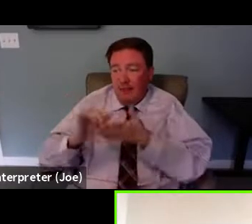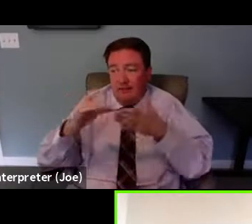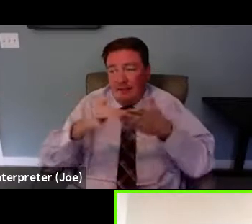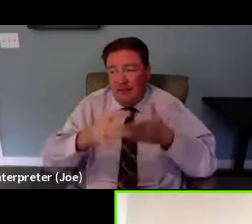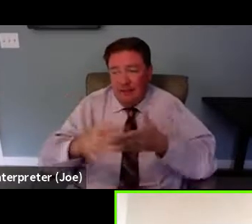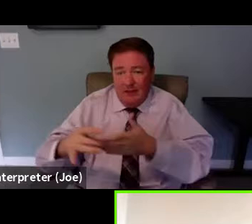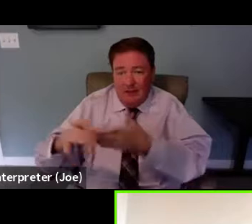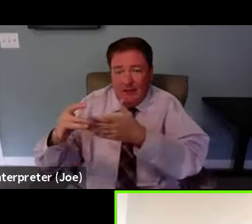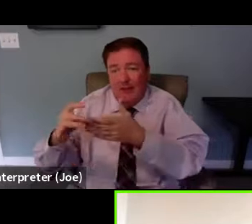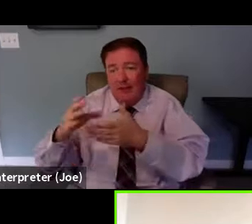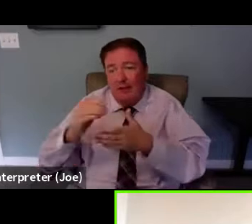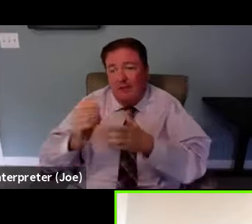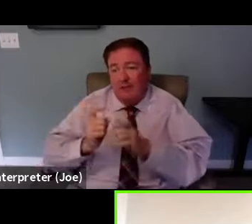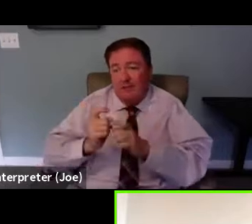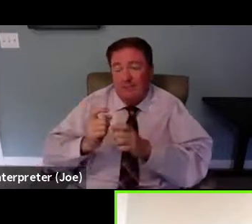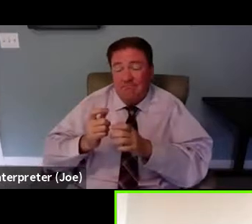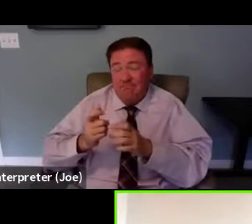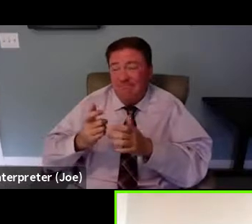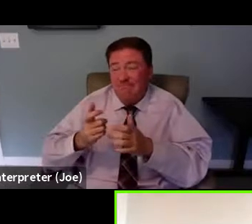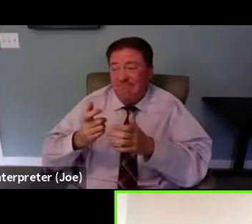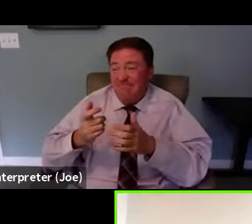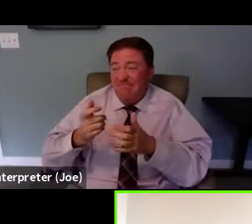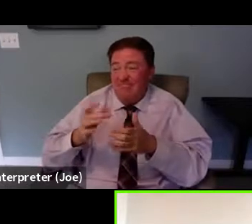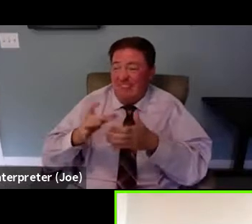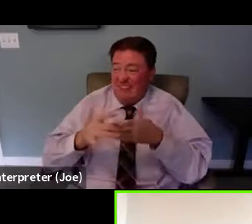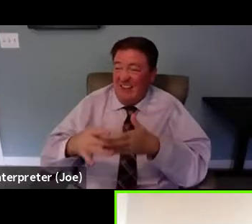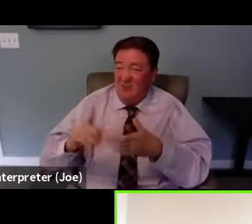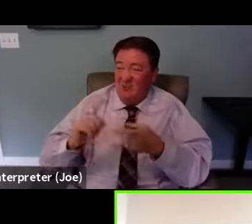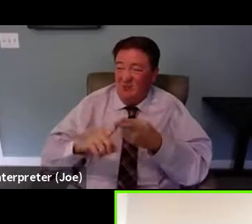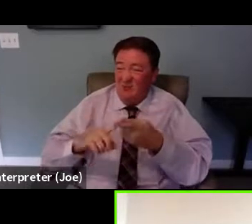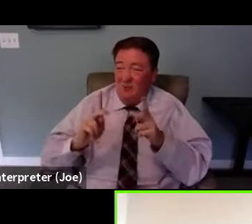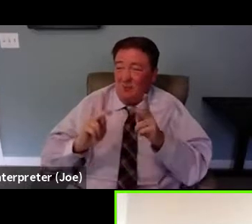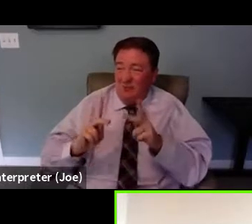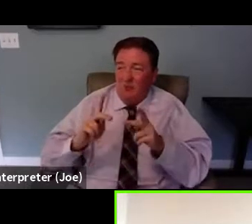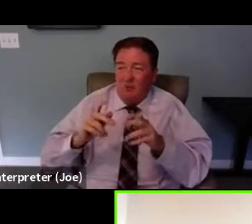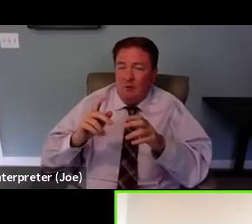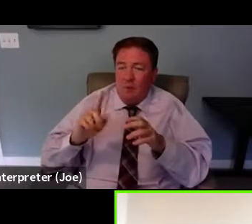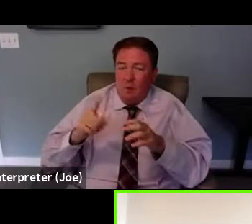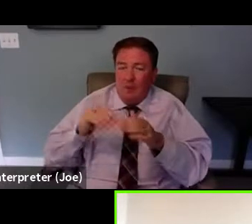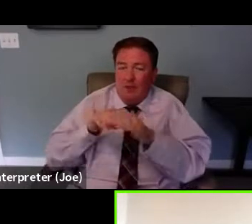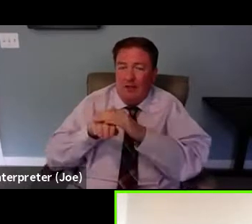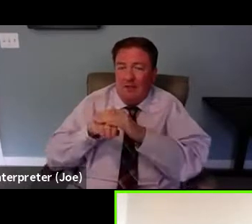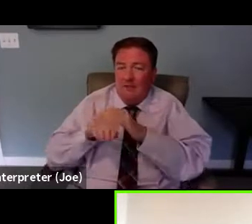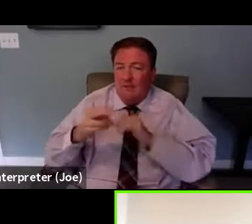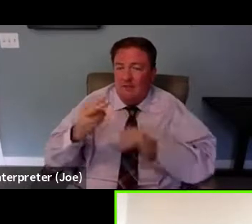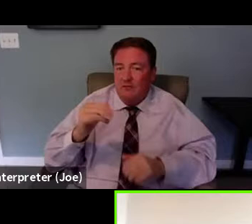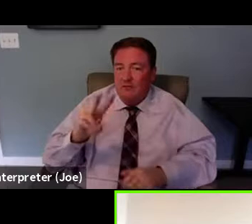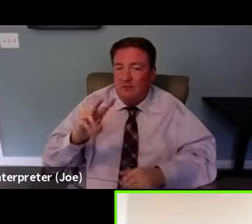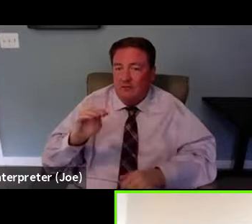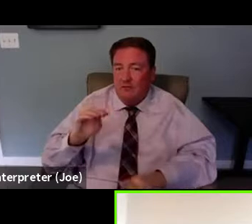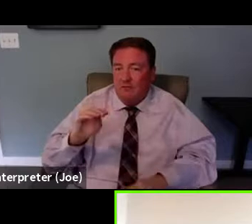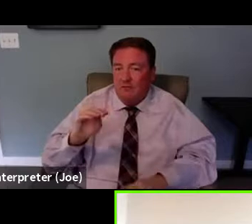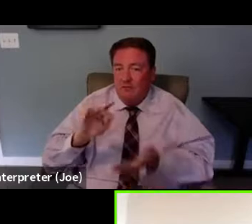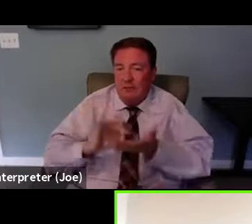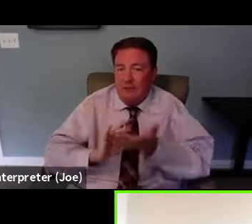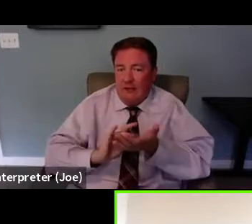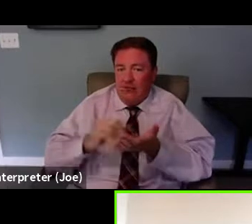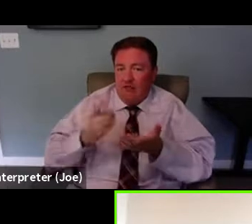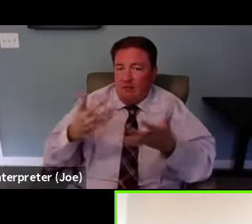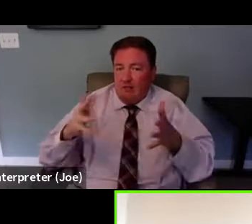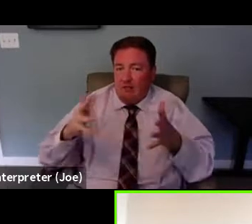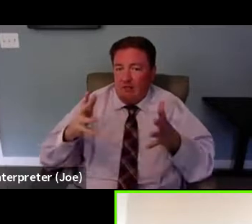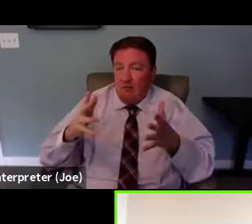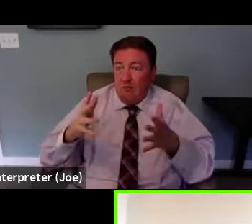contributed to folks being able to access only their HIV medication, which is